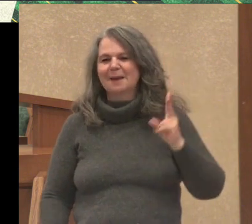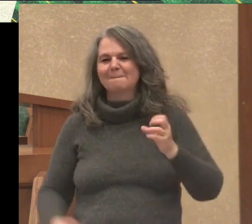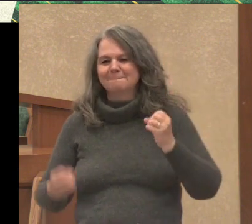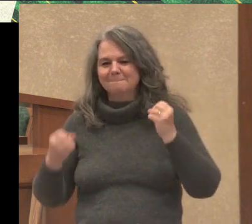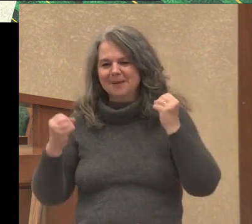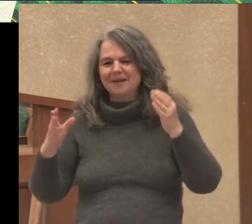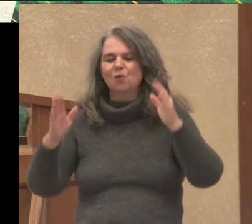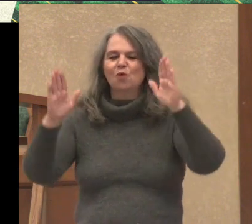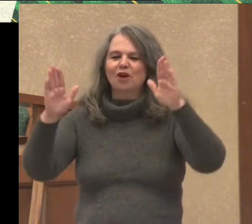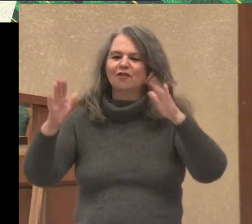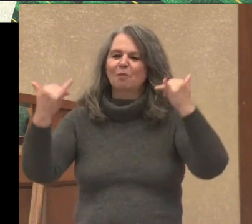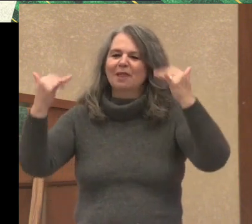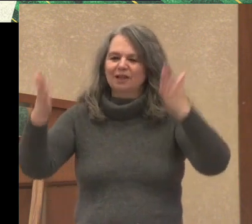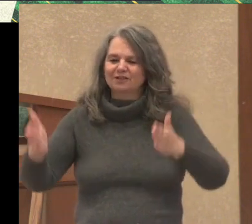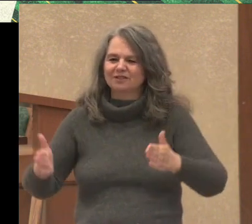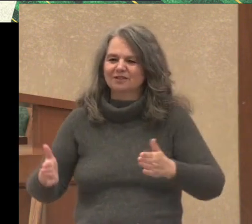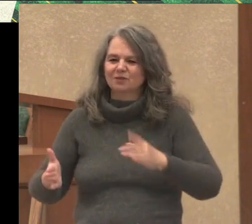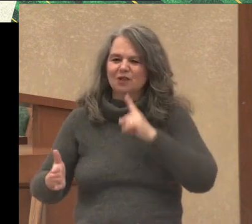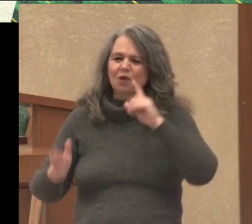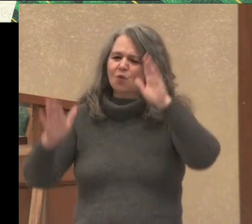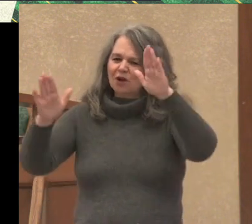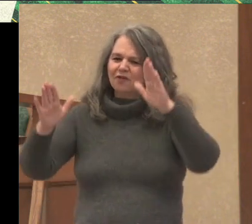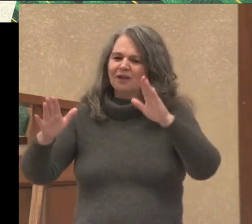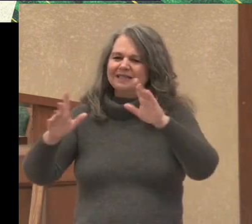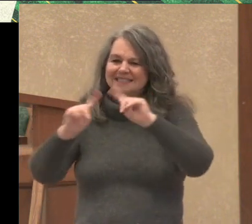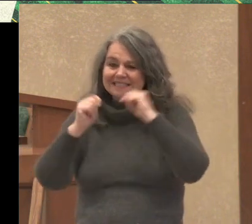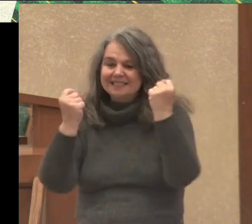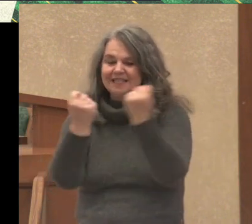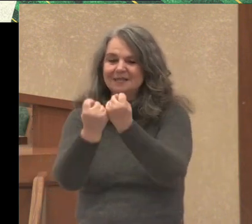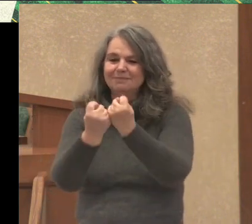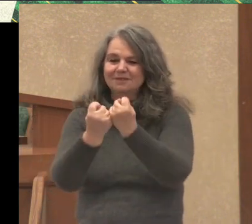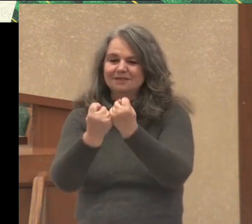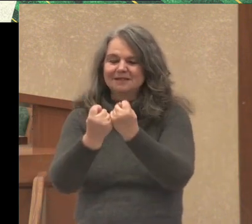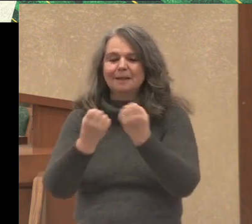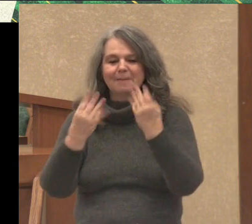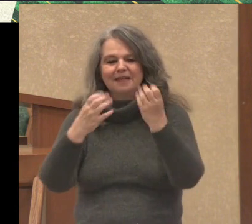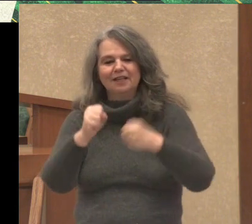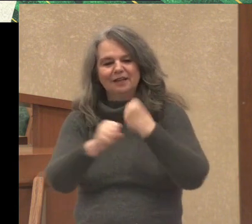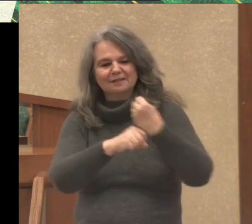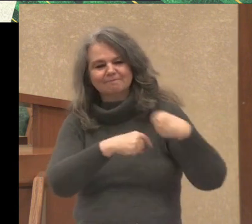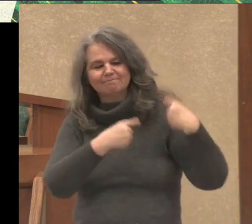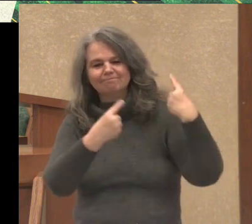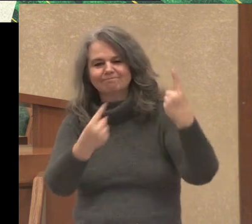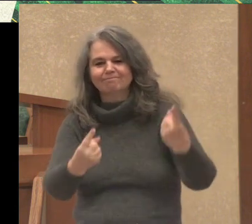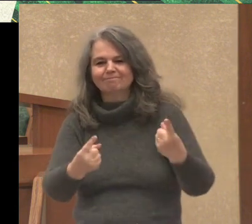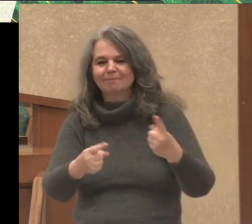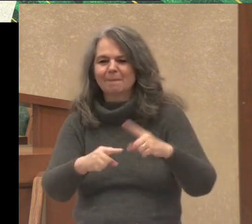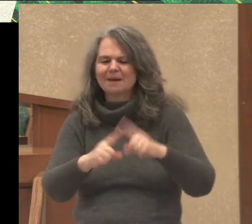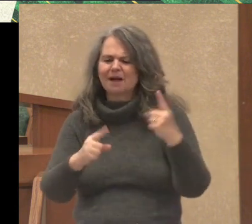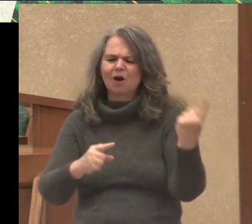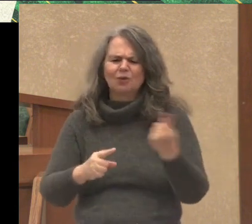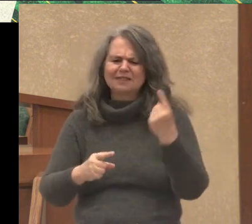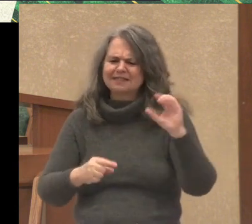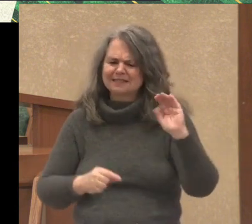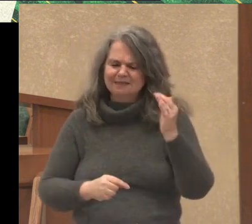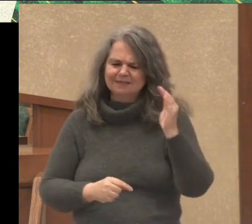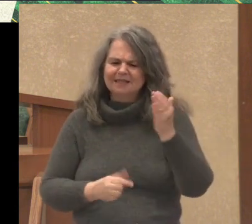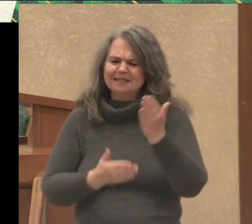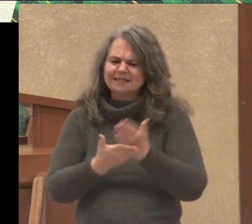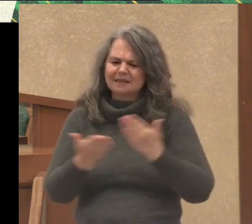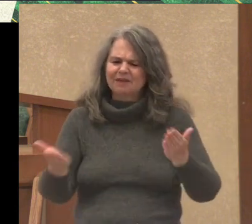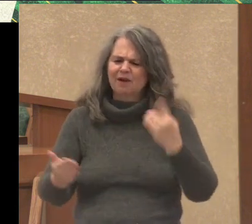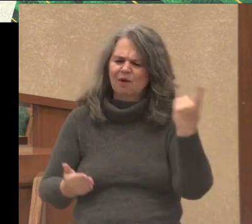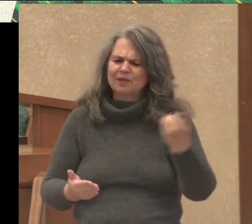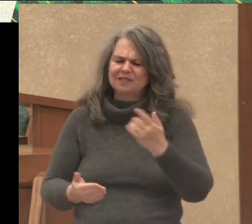great players, many wonderful teams over the years. But it just seems like something always goes